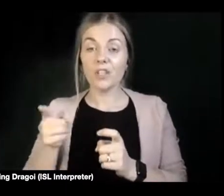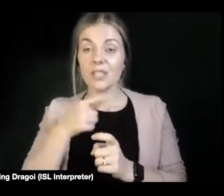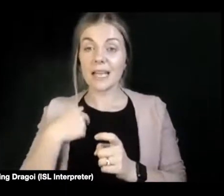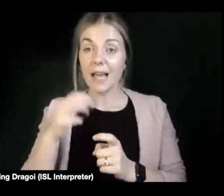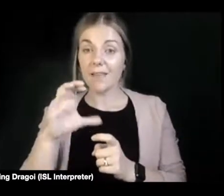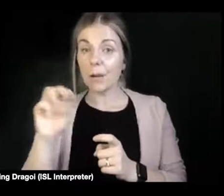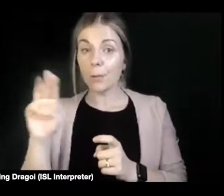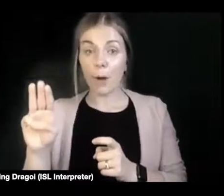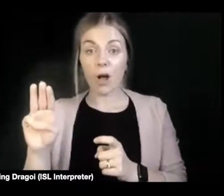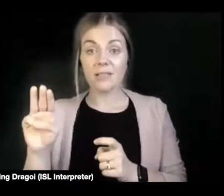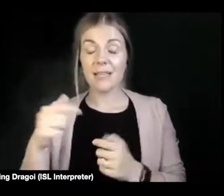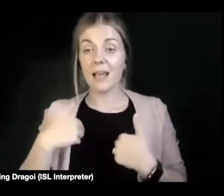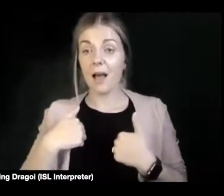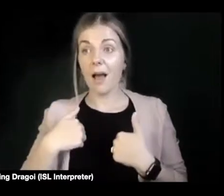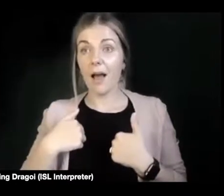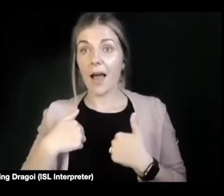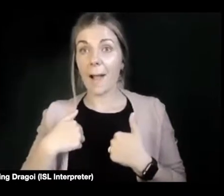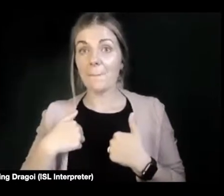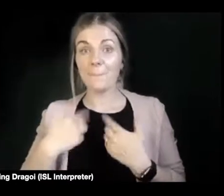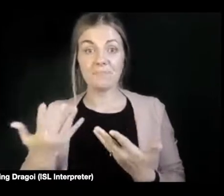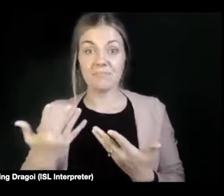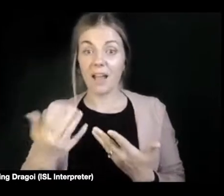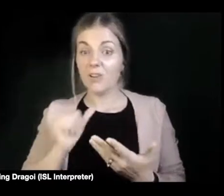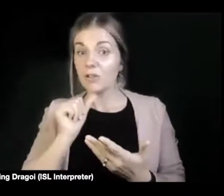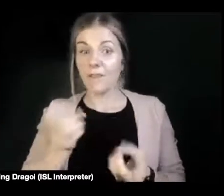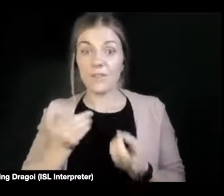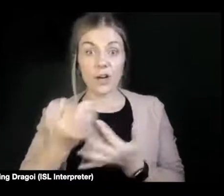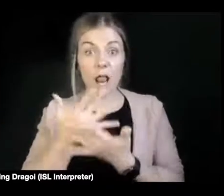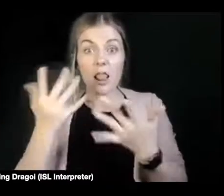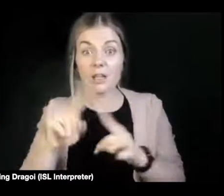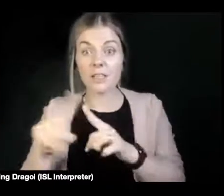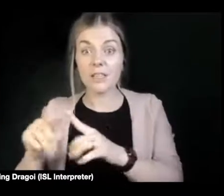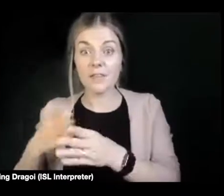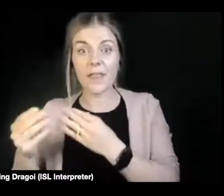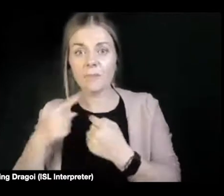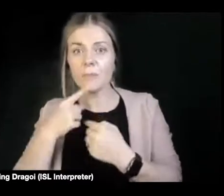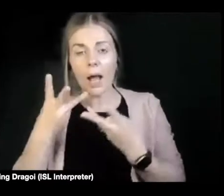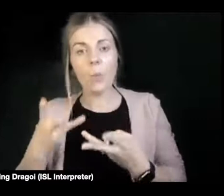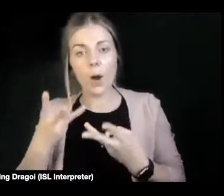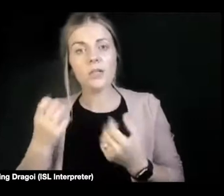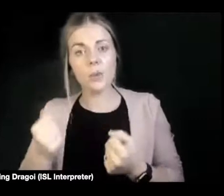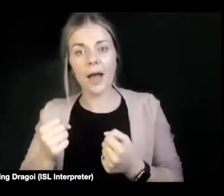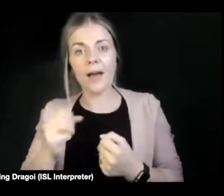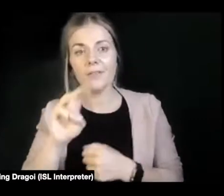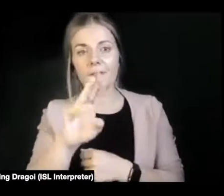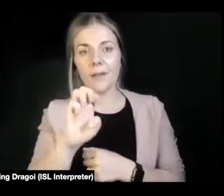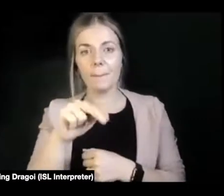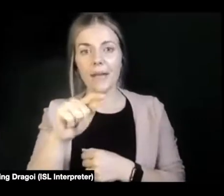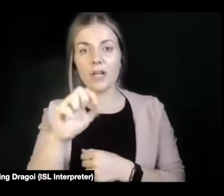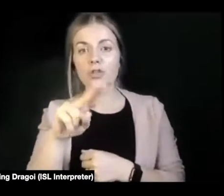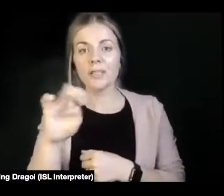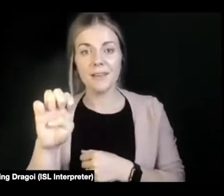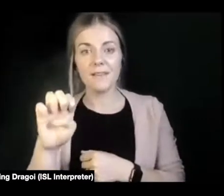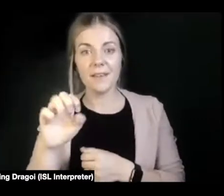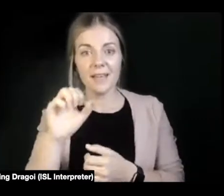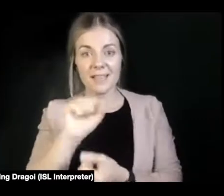done I'm nothing. I'm short of vanilla. I've done lots of things, but I do want to have penetrative sex is important to me. Everybody keeps telling